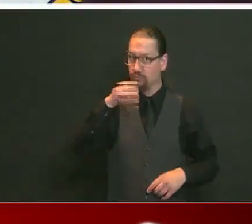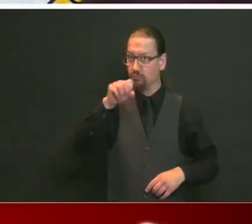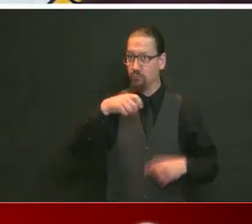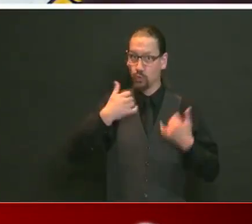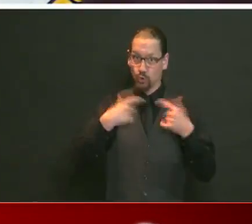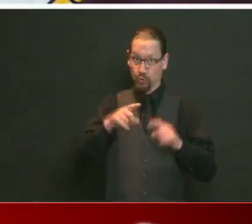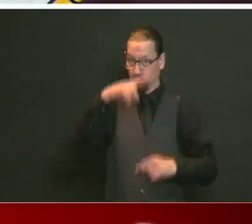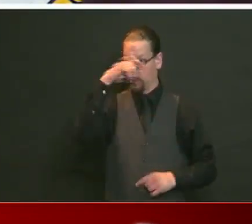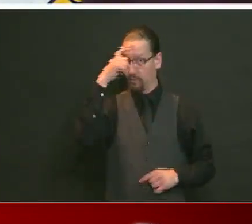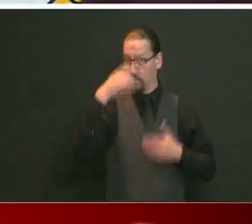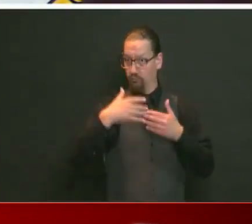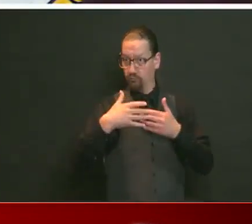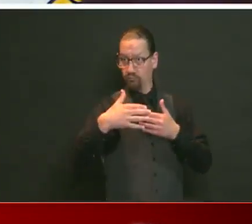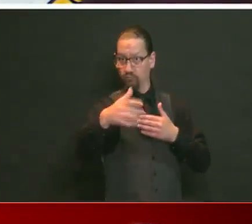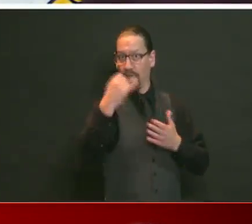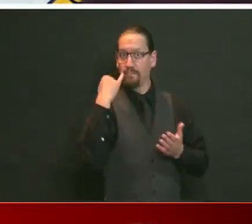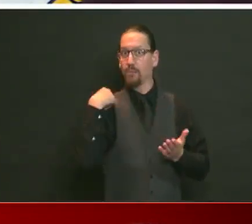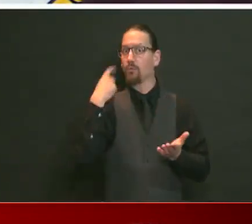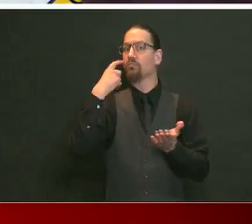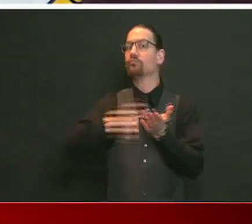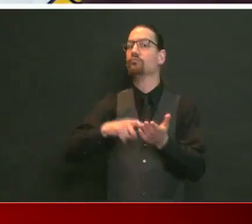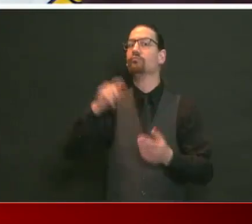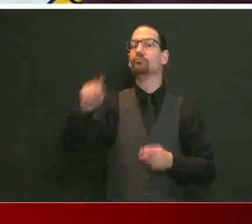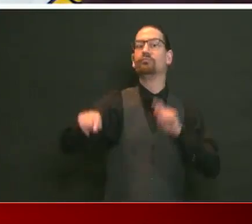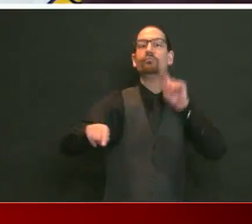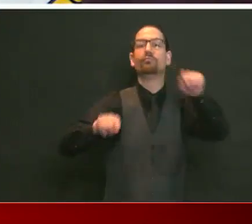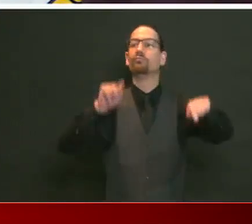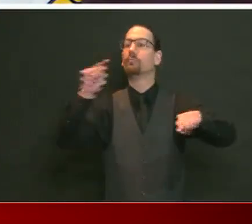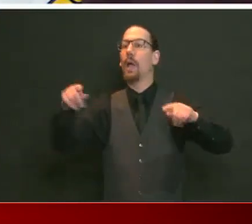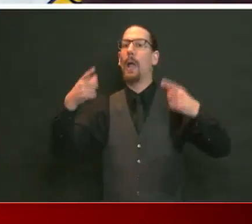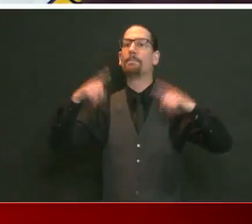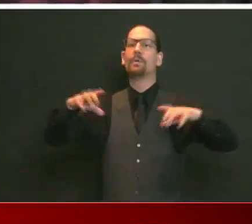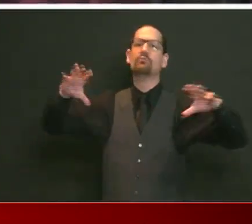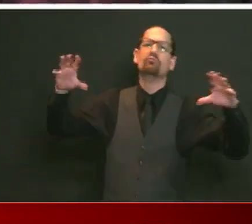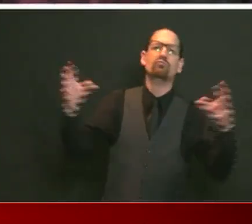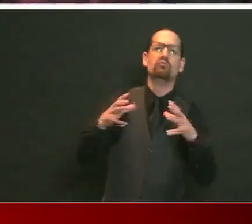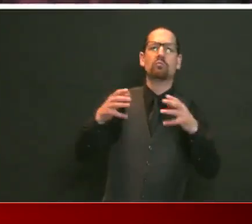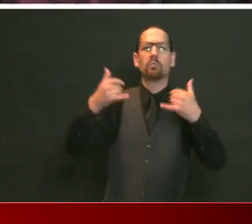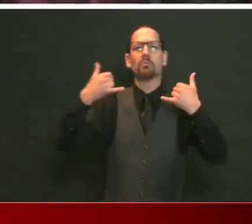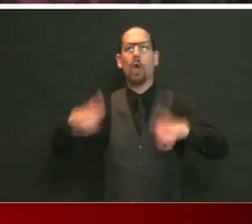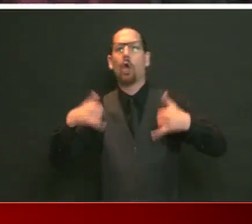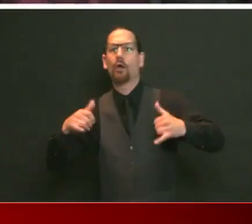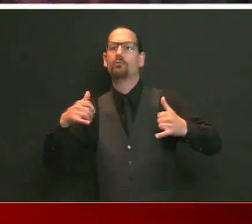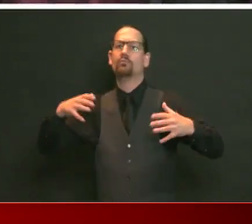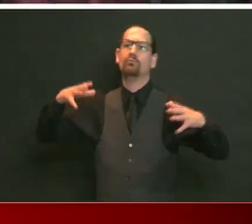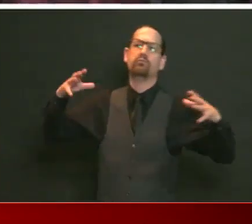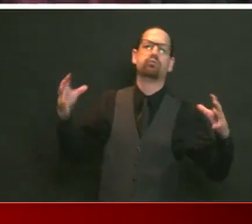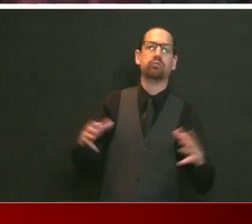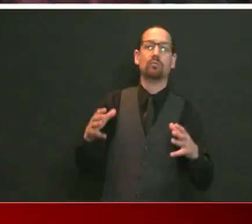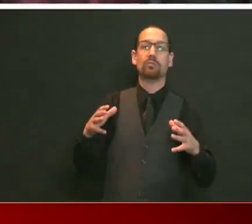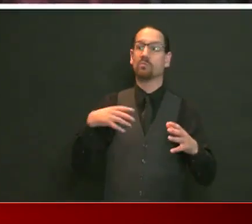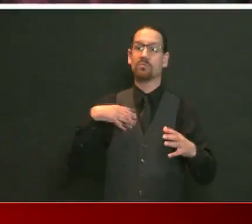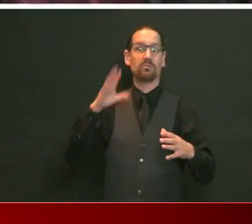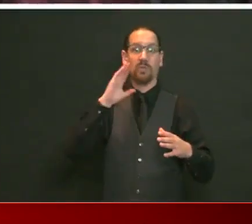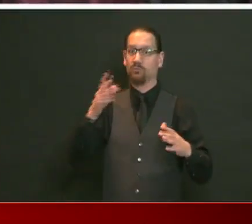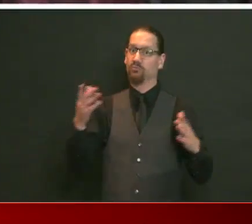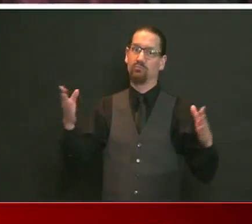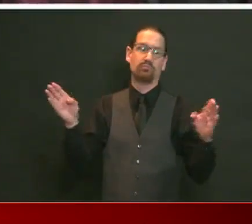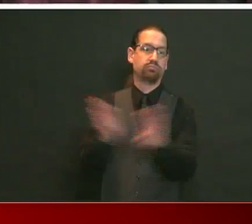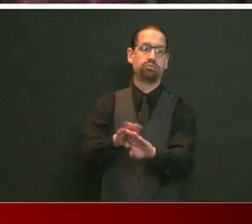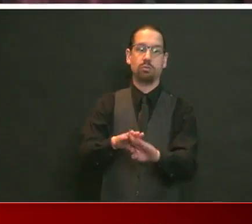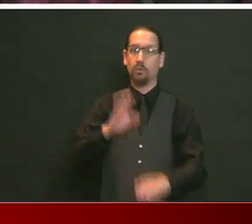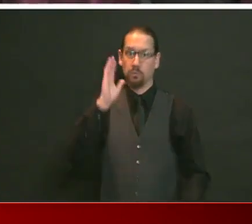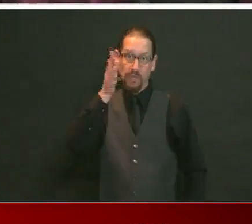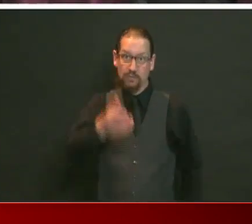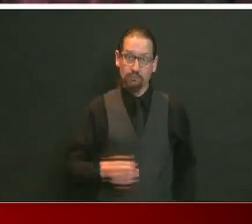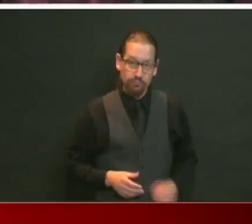big social gatherings, we are going to have to shut them down. Governor, I'm going to ask, though, Narragansett Beach,